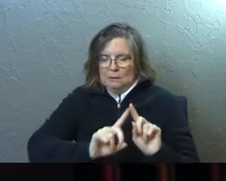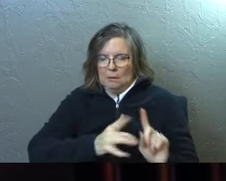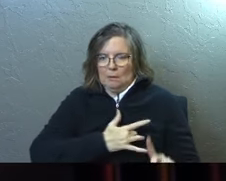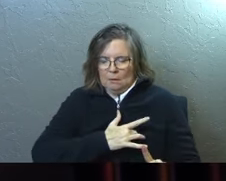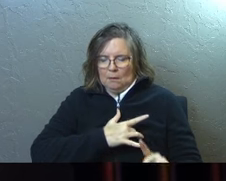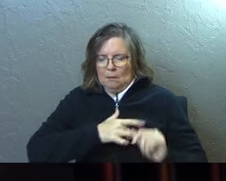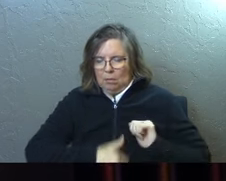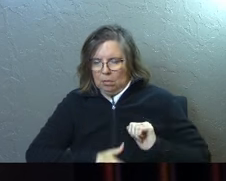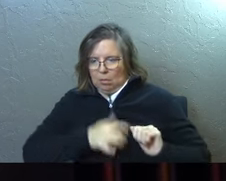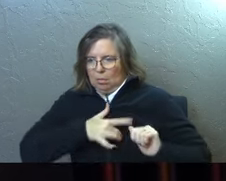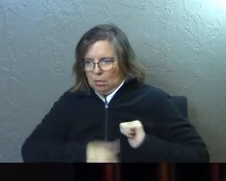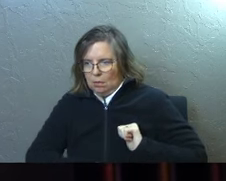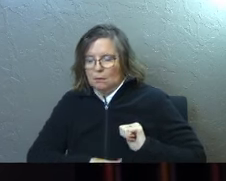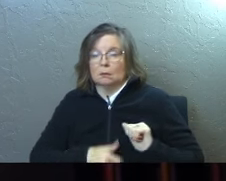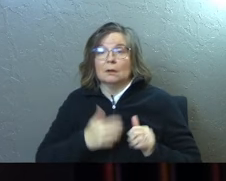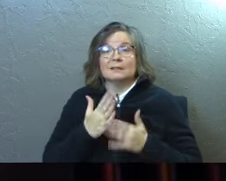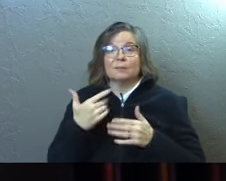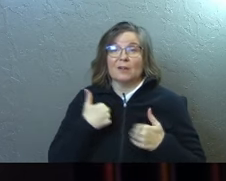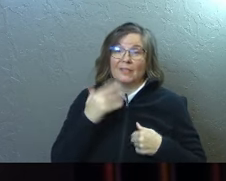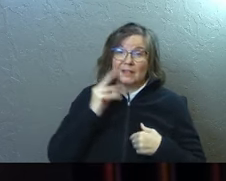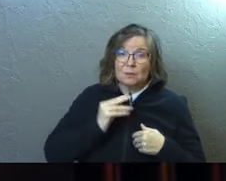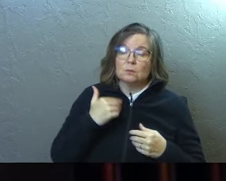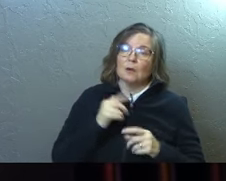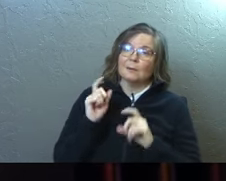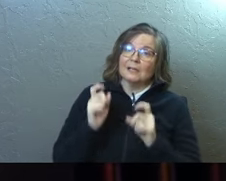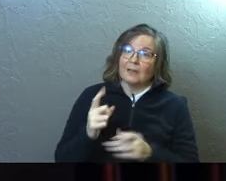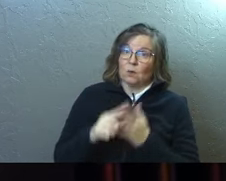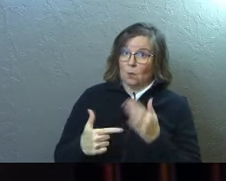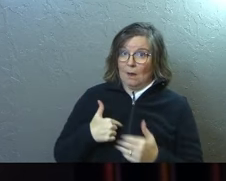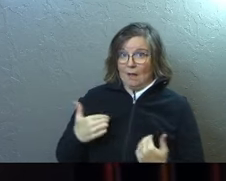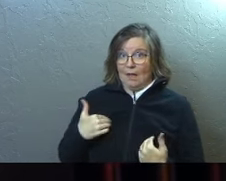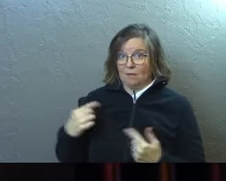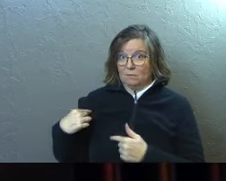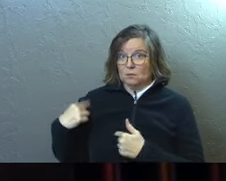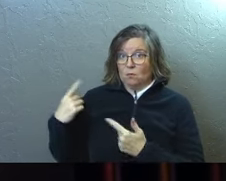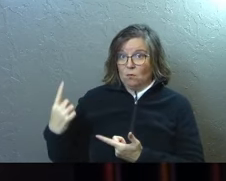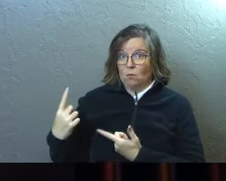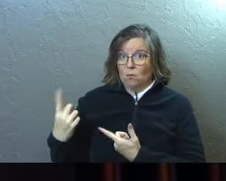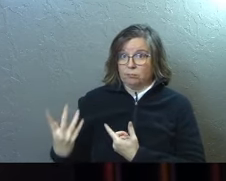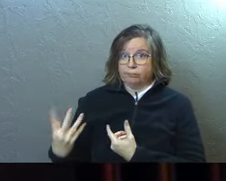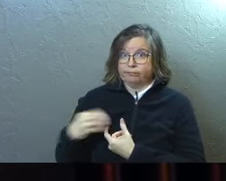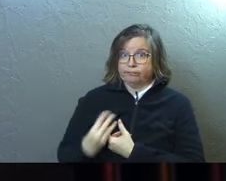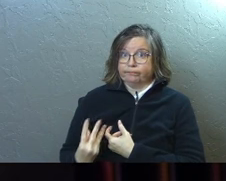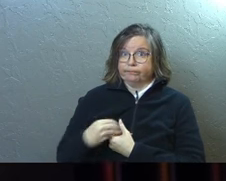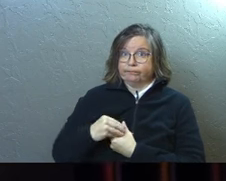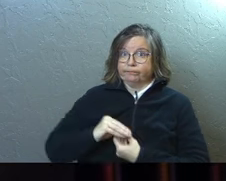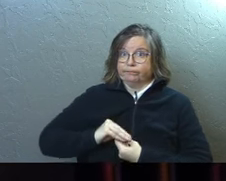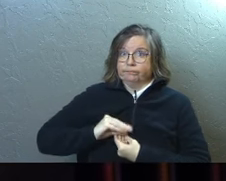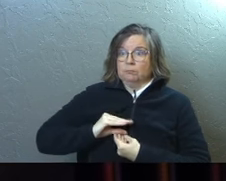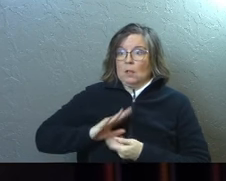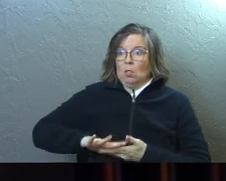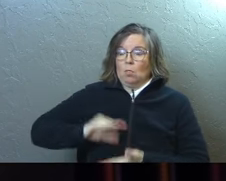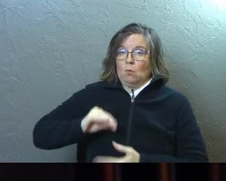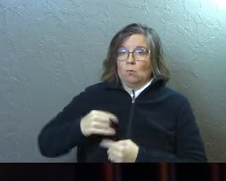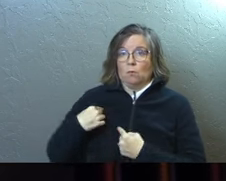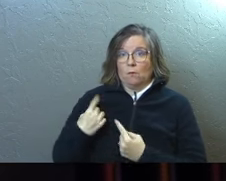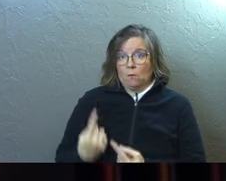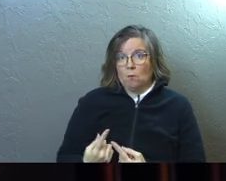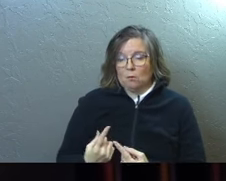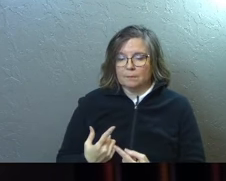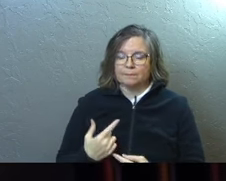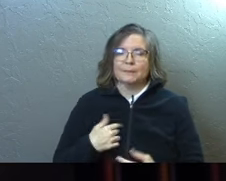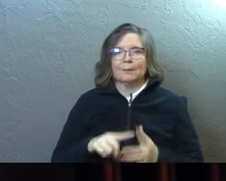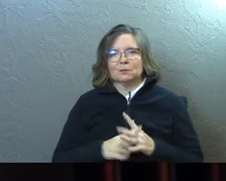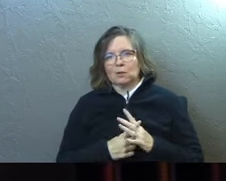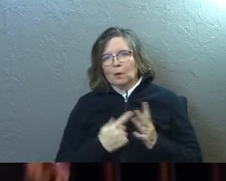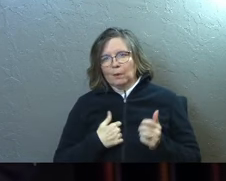some of you guys have had that experience. Um, so I'm going to give you what I have, um, up to this point. Um, I'll